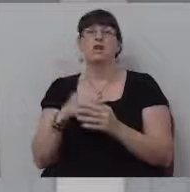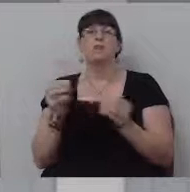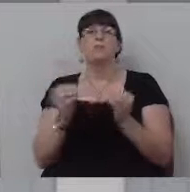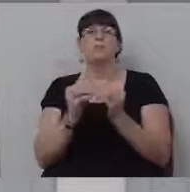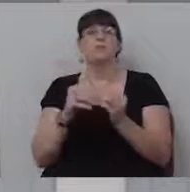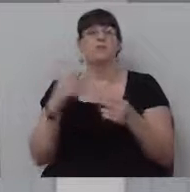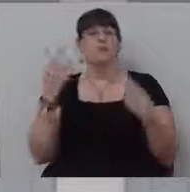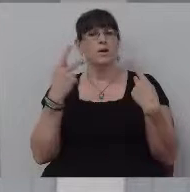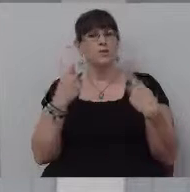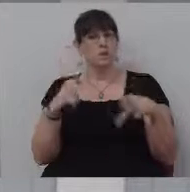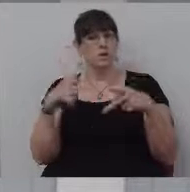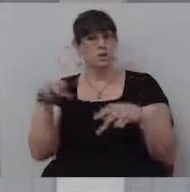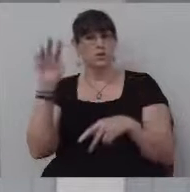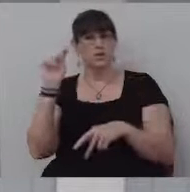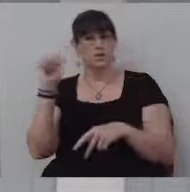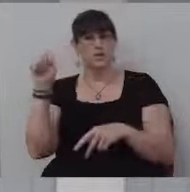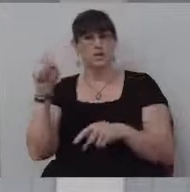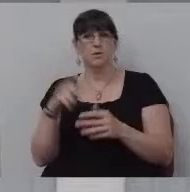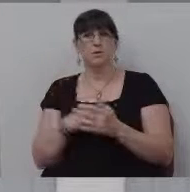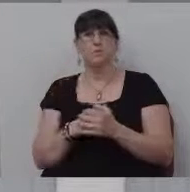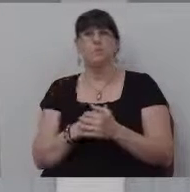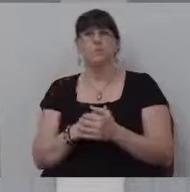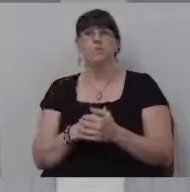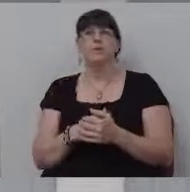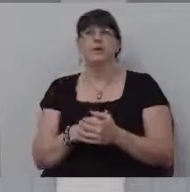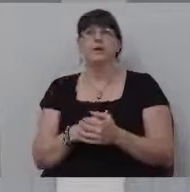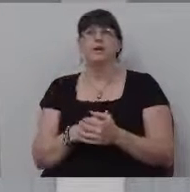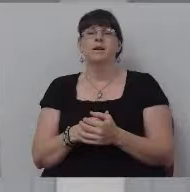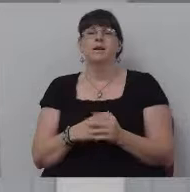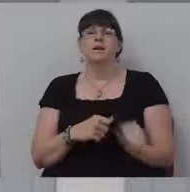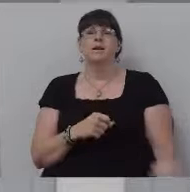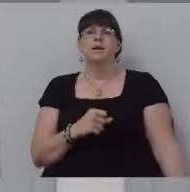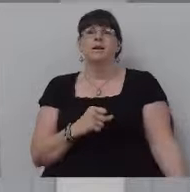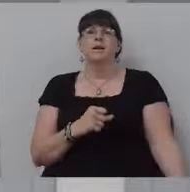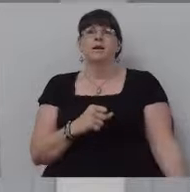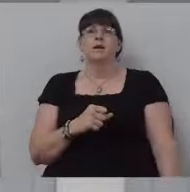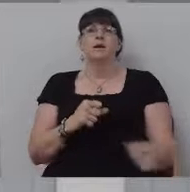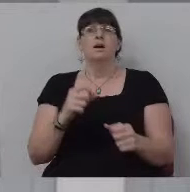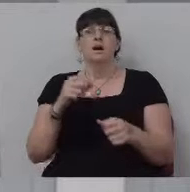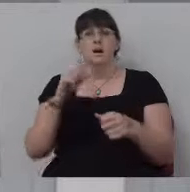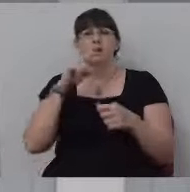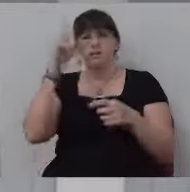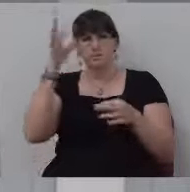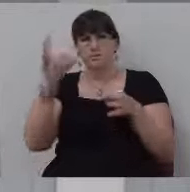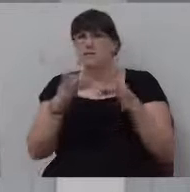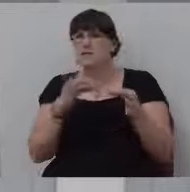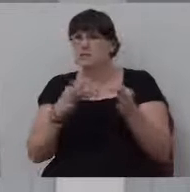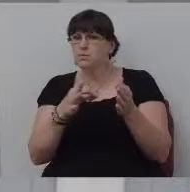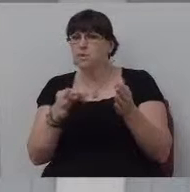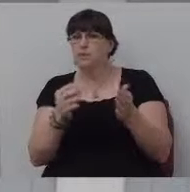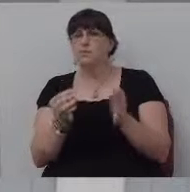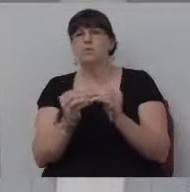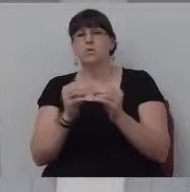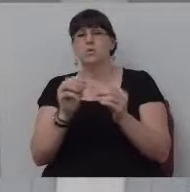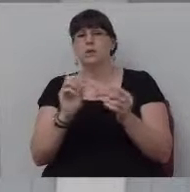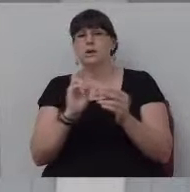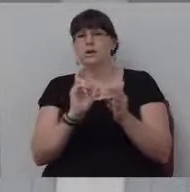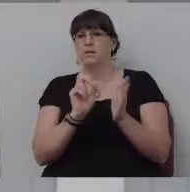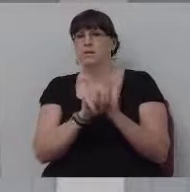a personal testimony kind of a message rather than a contextual message. I'm going to, I'll explain that more as we get through here, but